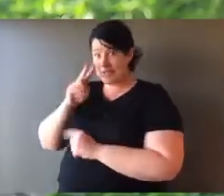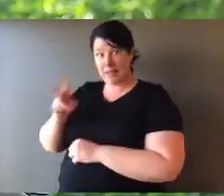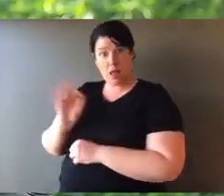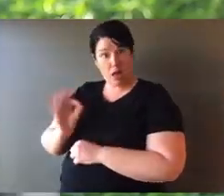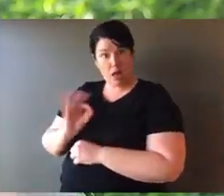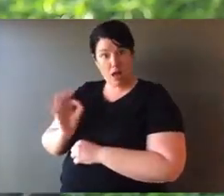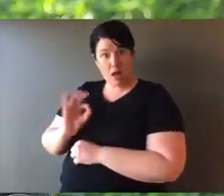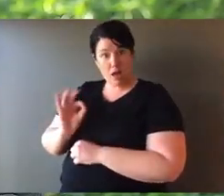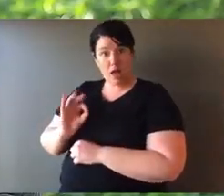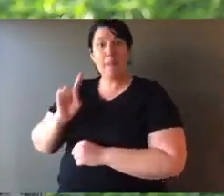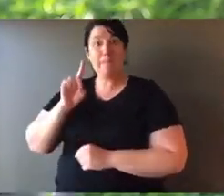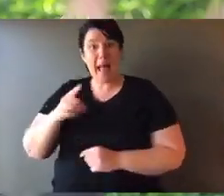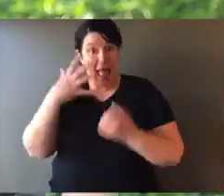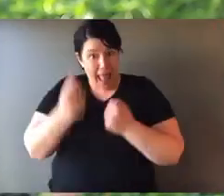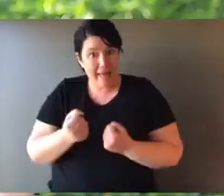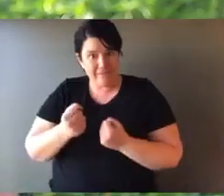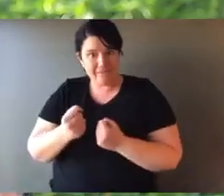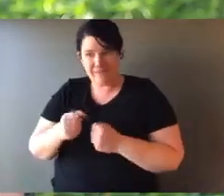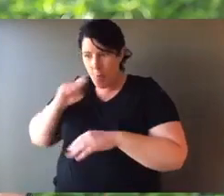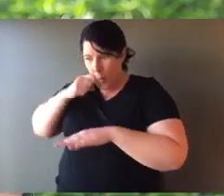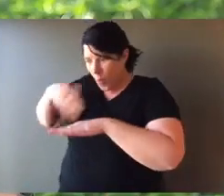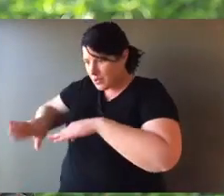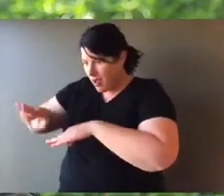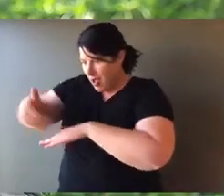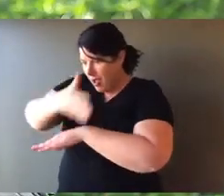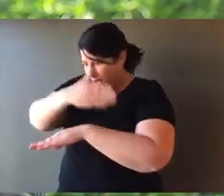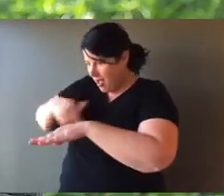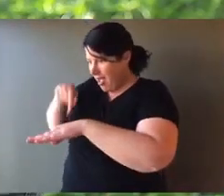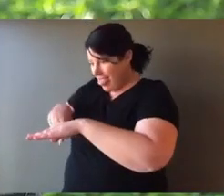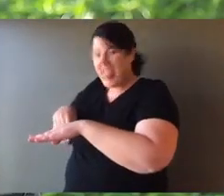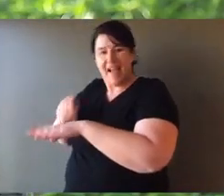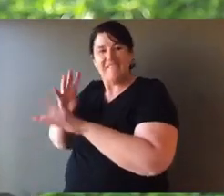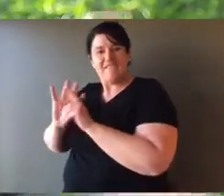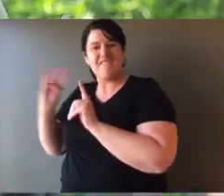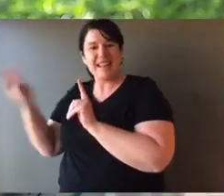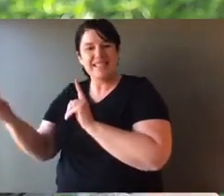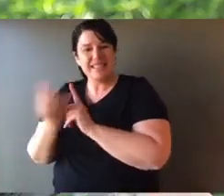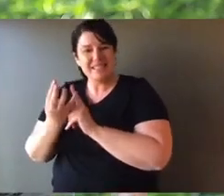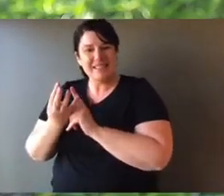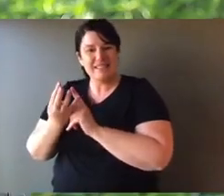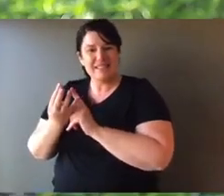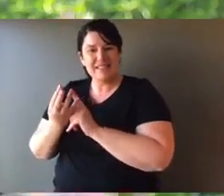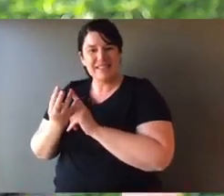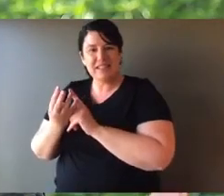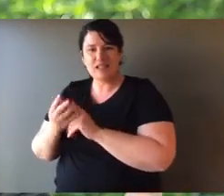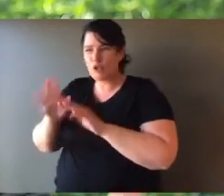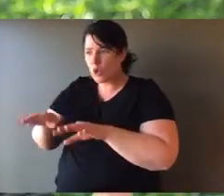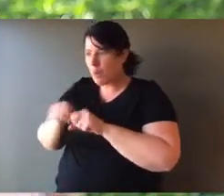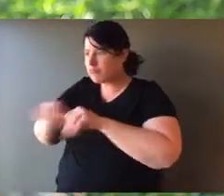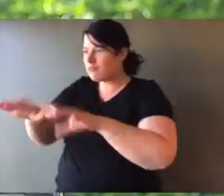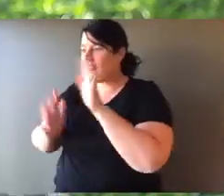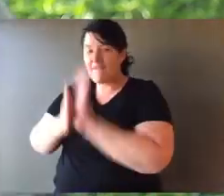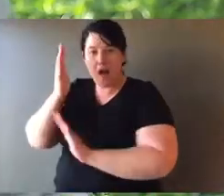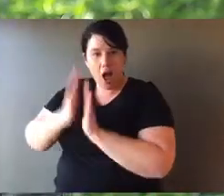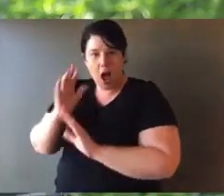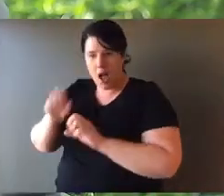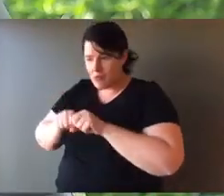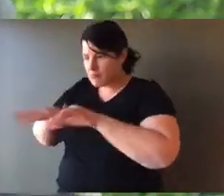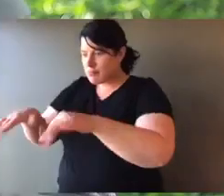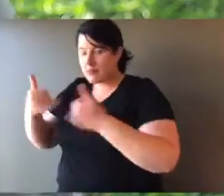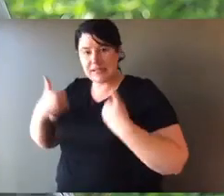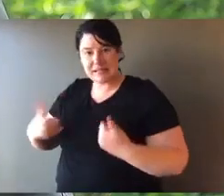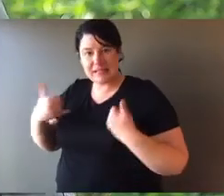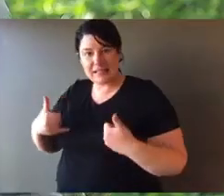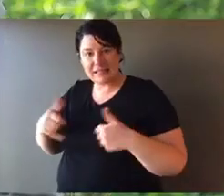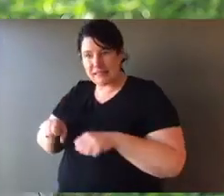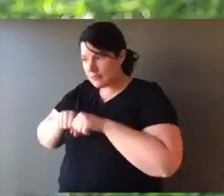You don't see a fence around that island, do you? But there is. The ocean is a natural barrier. The ocean stops the